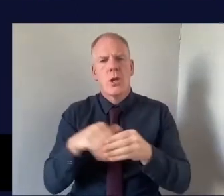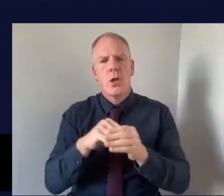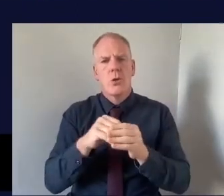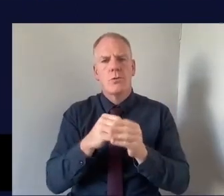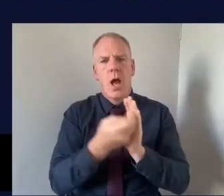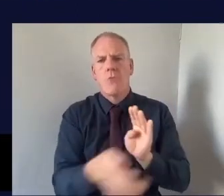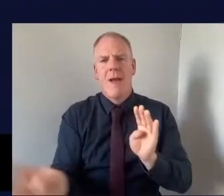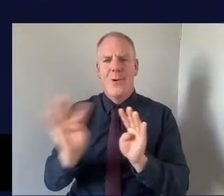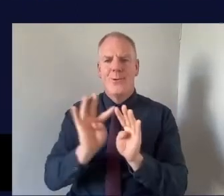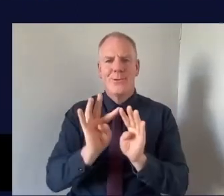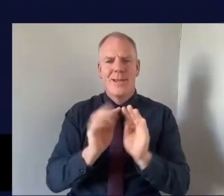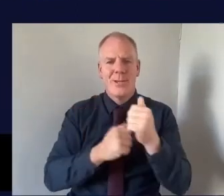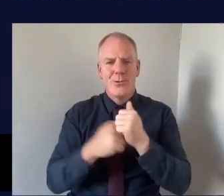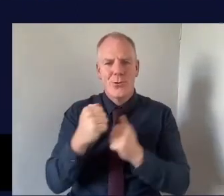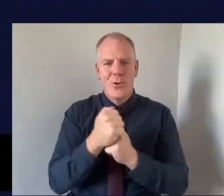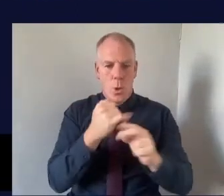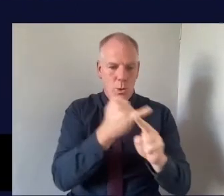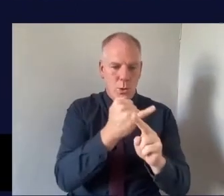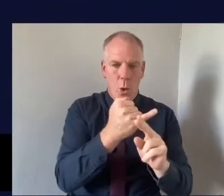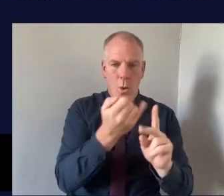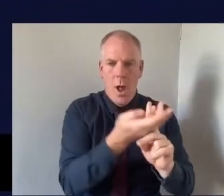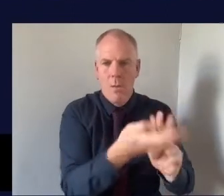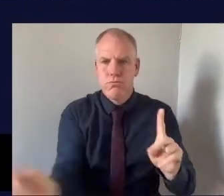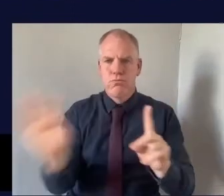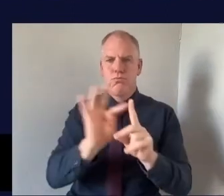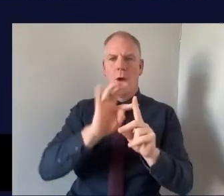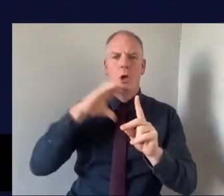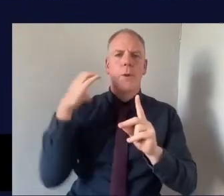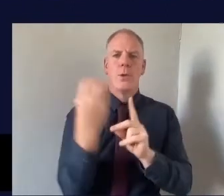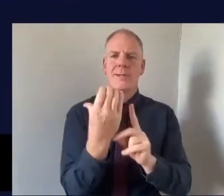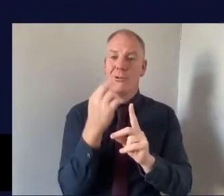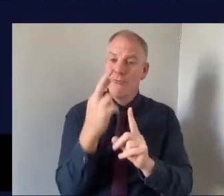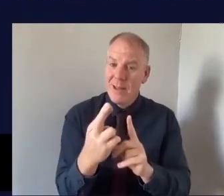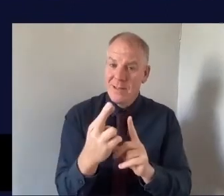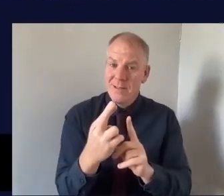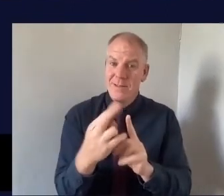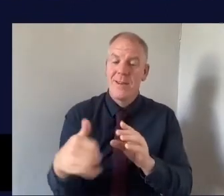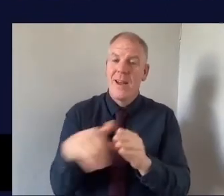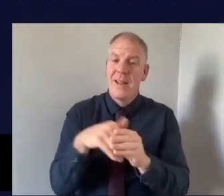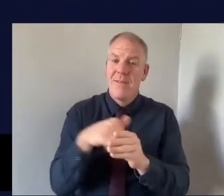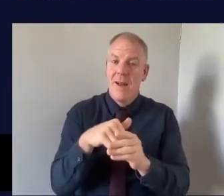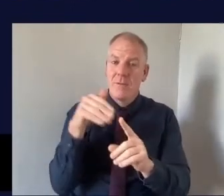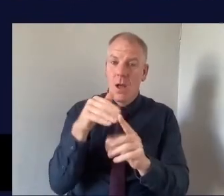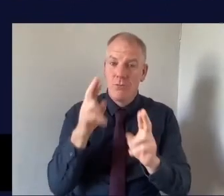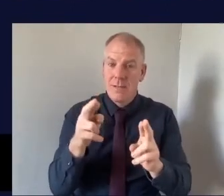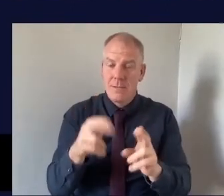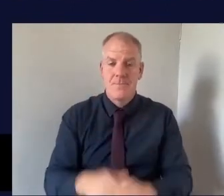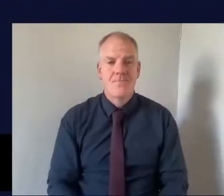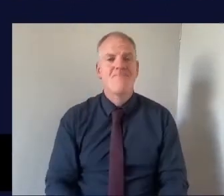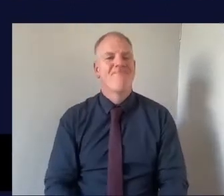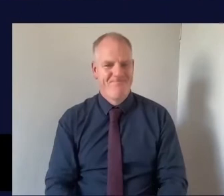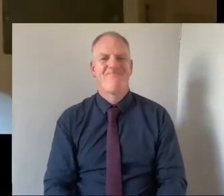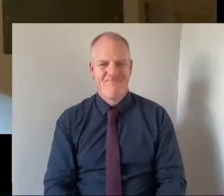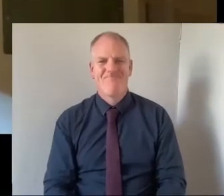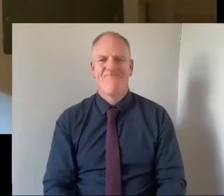structures to to help the wider community that that that that is getting you know targeted I guess. Yes